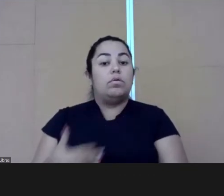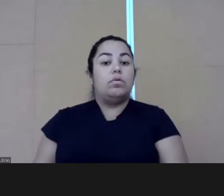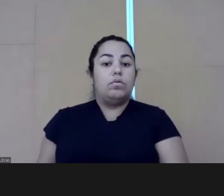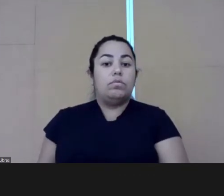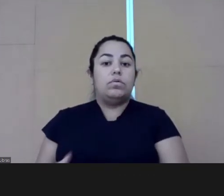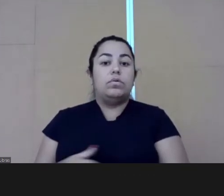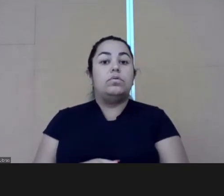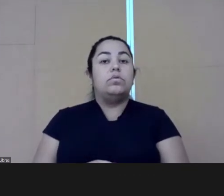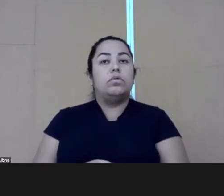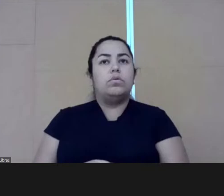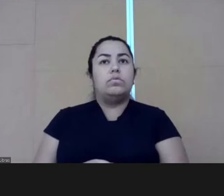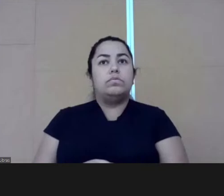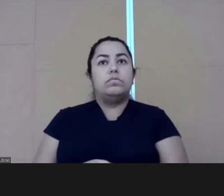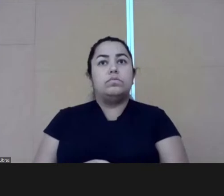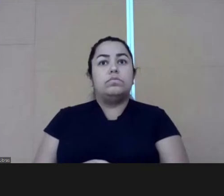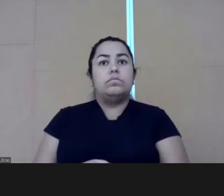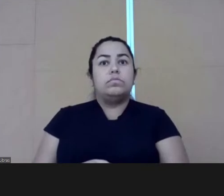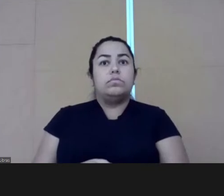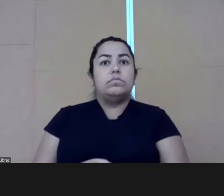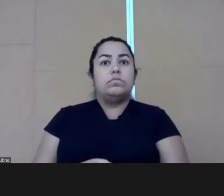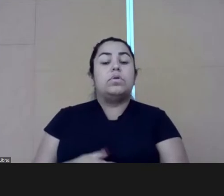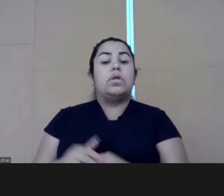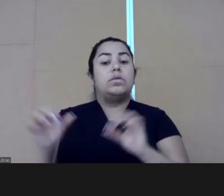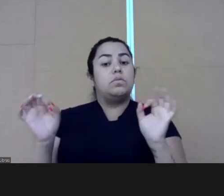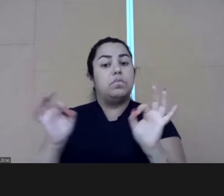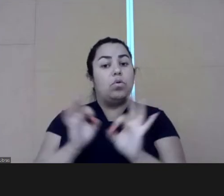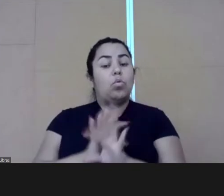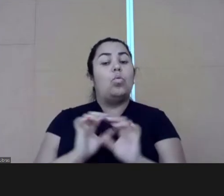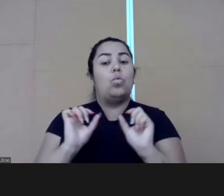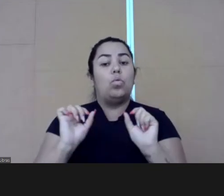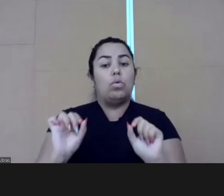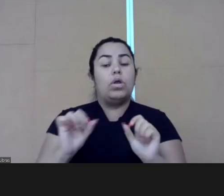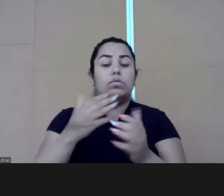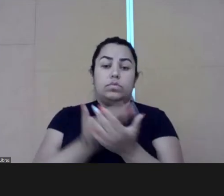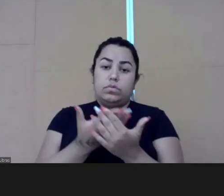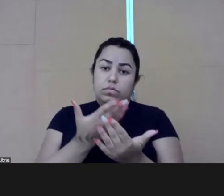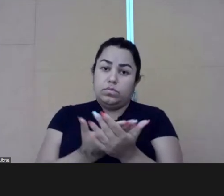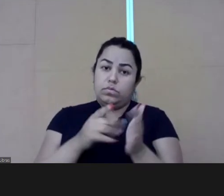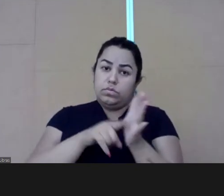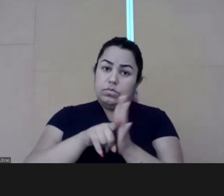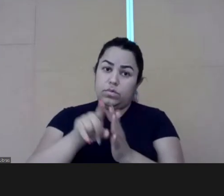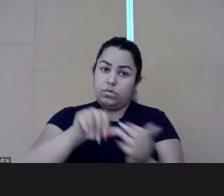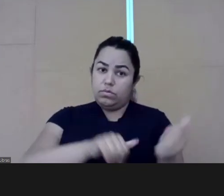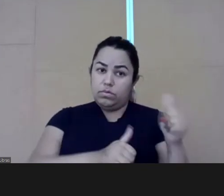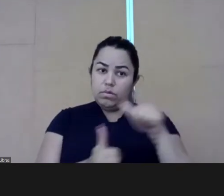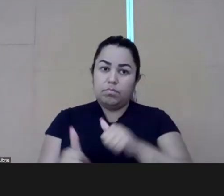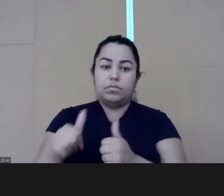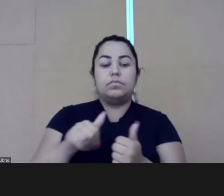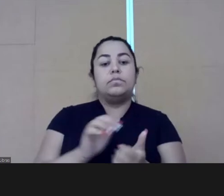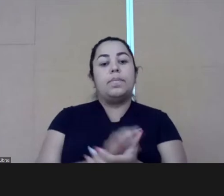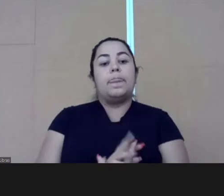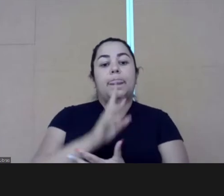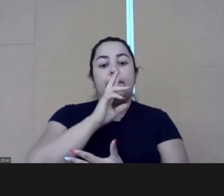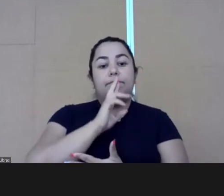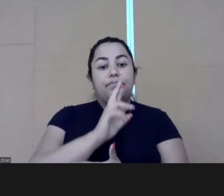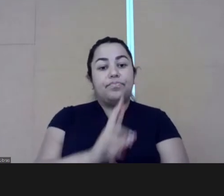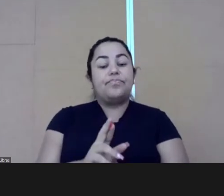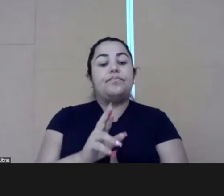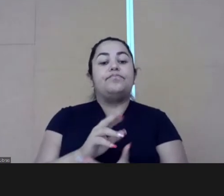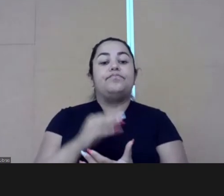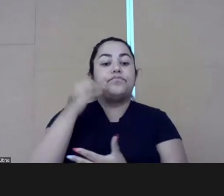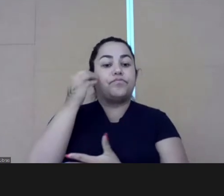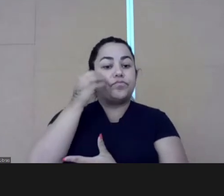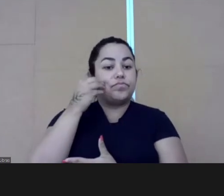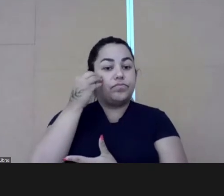and to the government. We are ending an evaluation study to